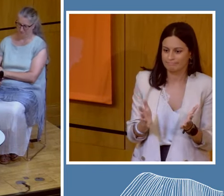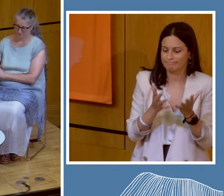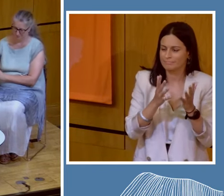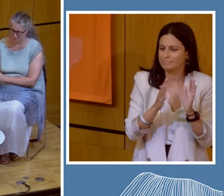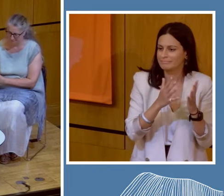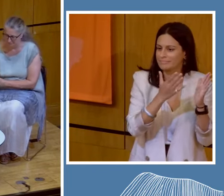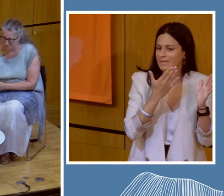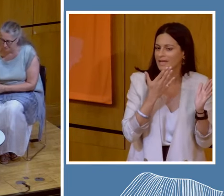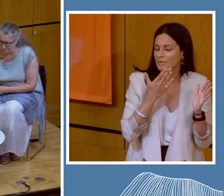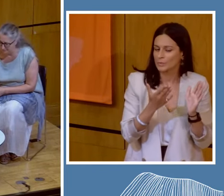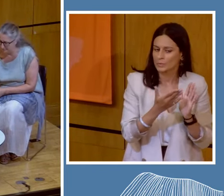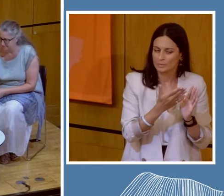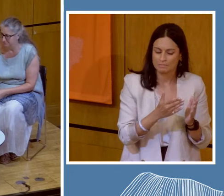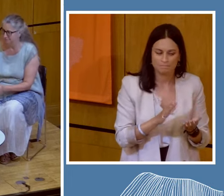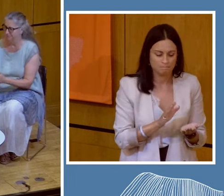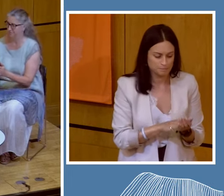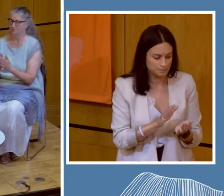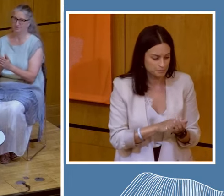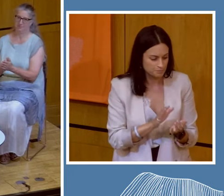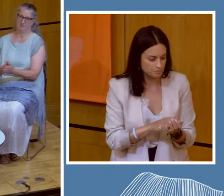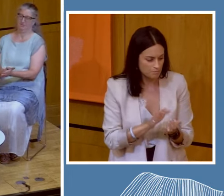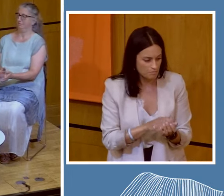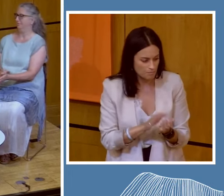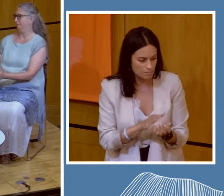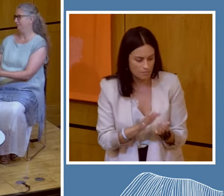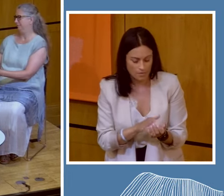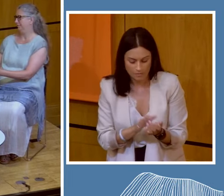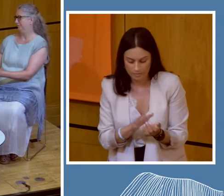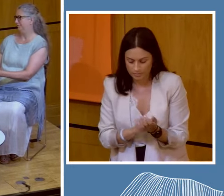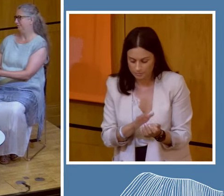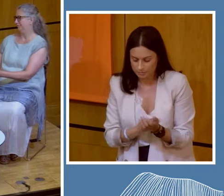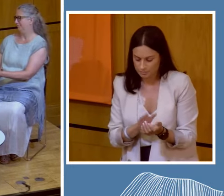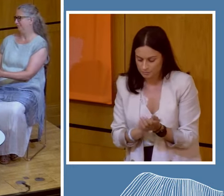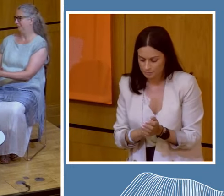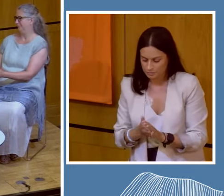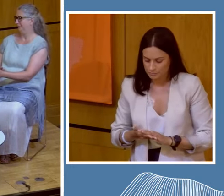the speakers again? Thank you for coming. Thank you.